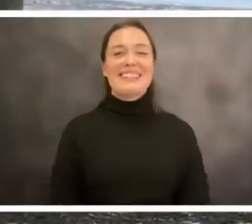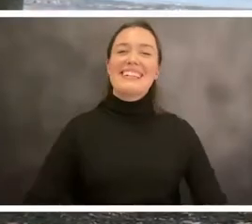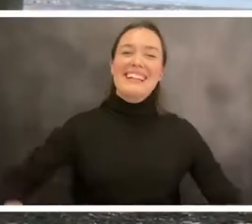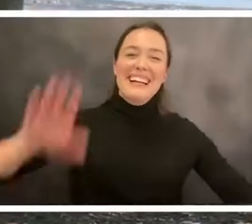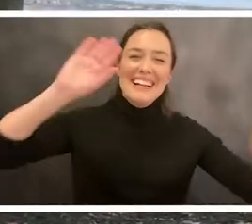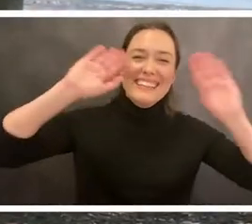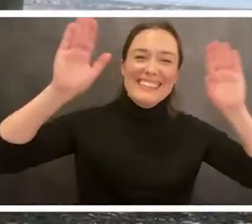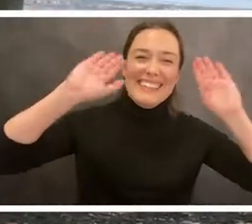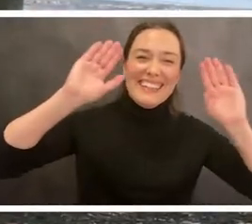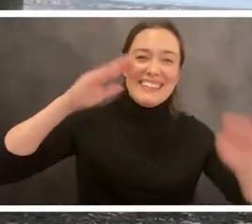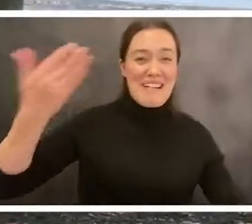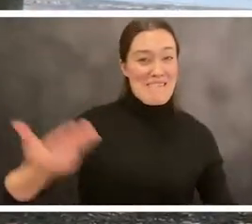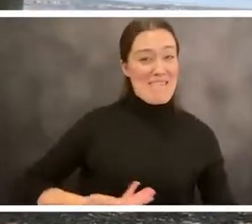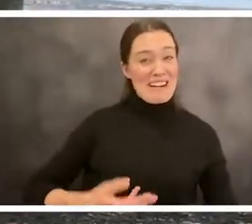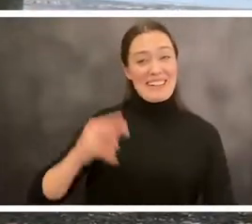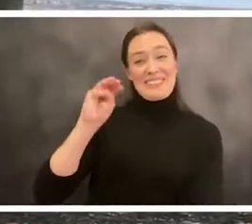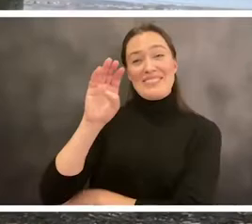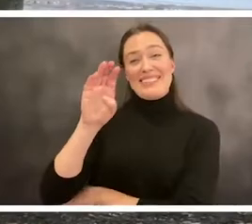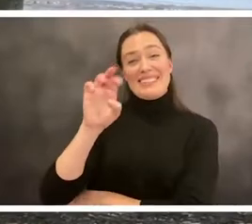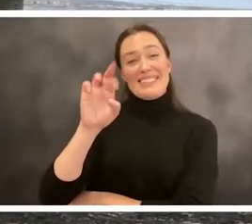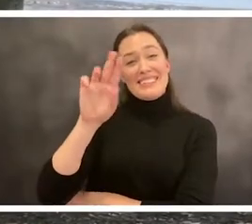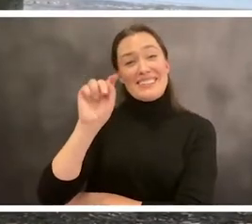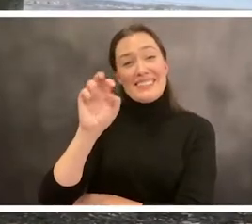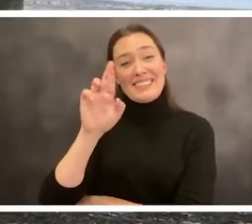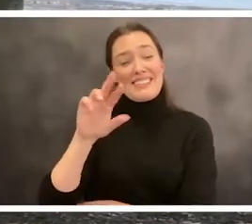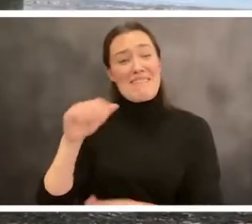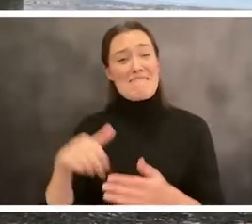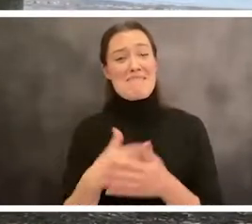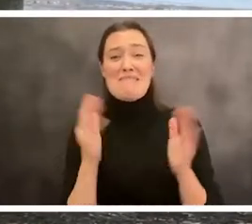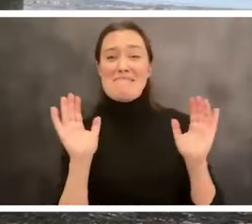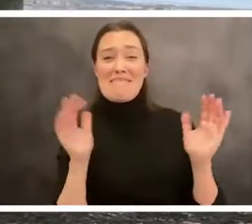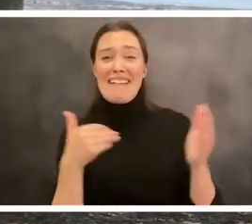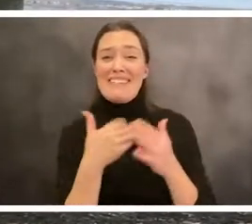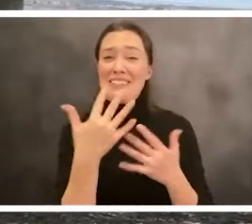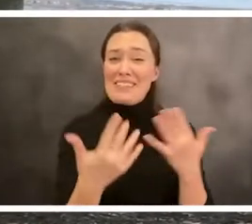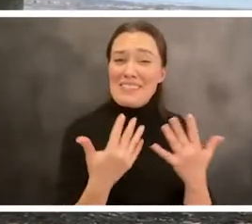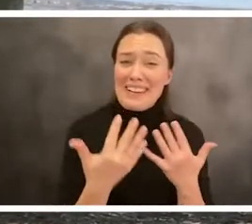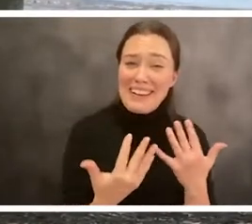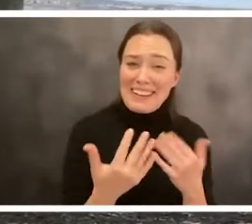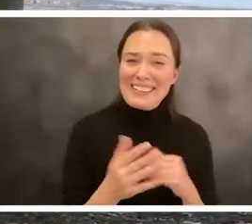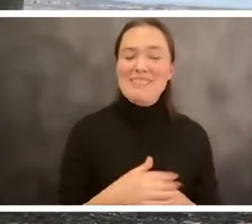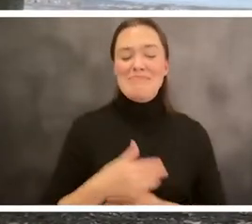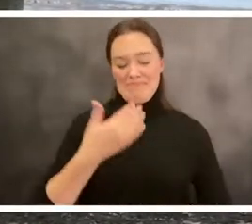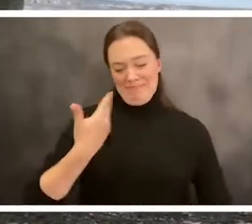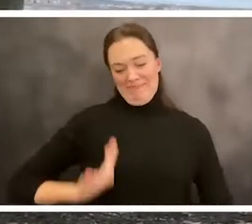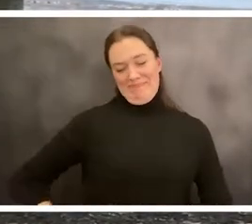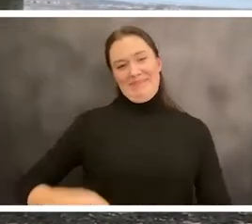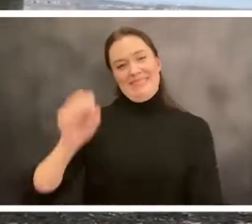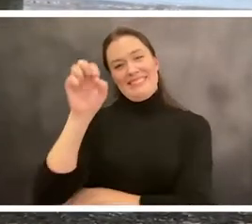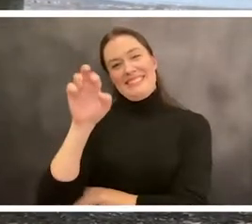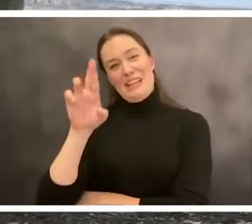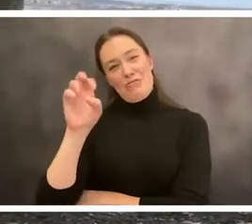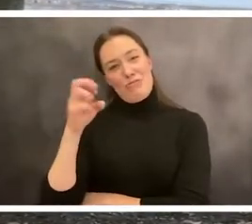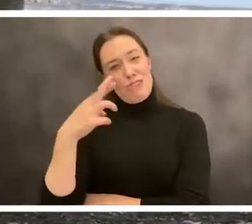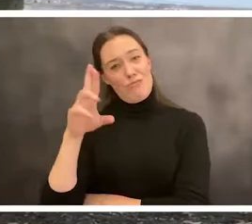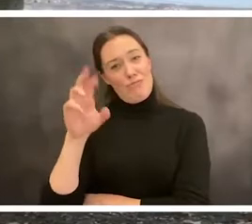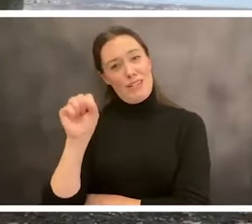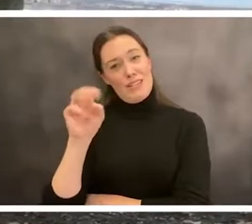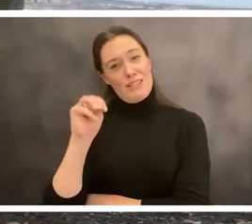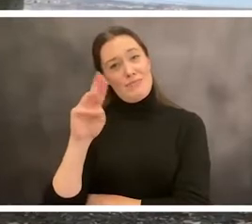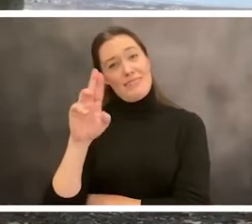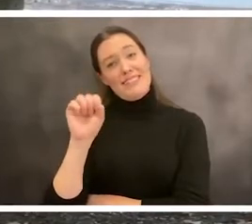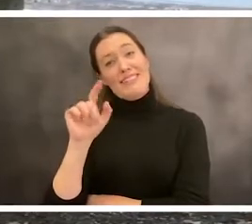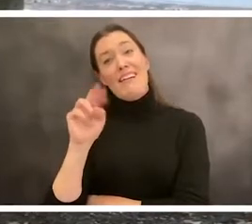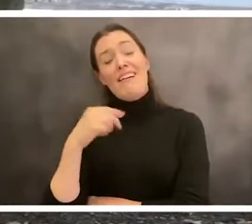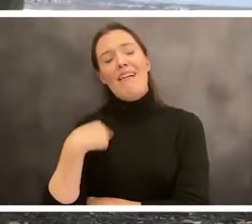Hi everyone! Welcome to McCarter's new Fireside Chats. I'm Sarah Rasmussen. I'm the new Artistic Director